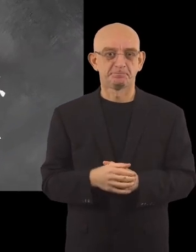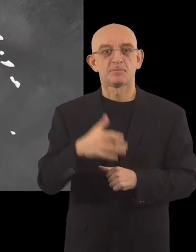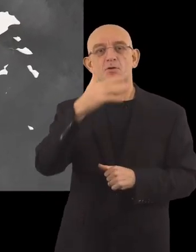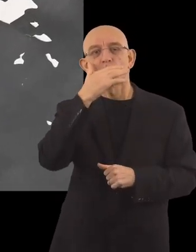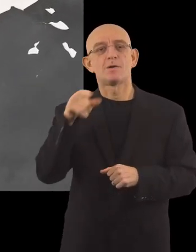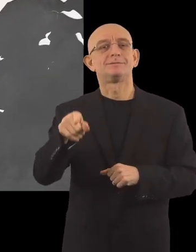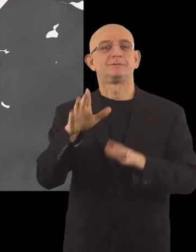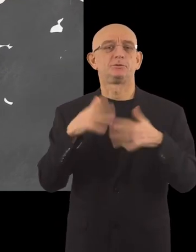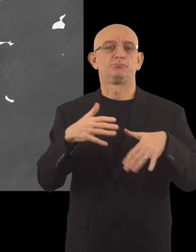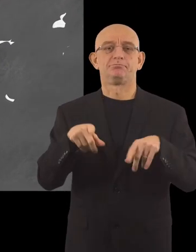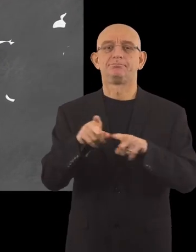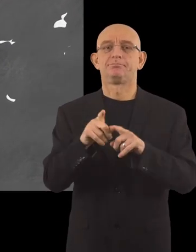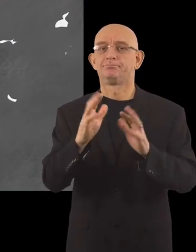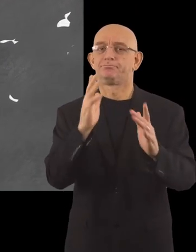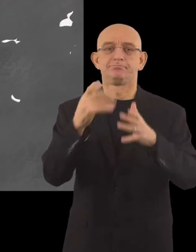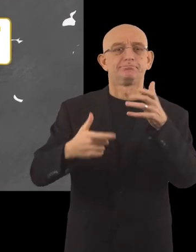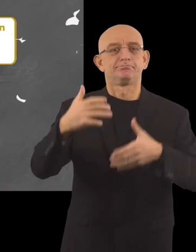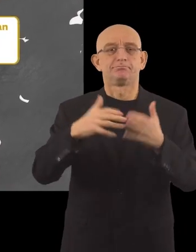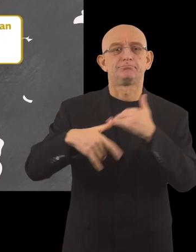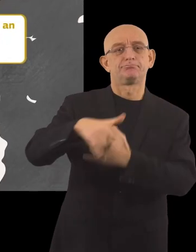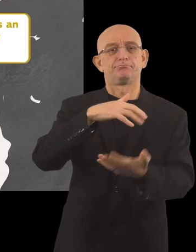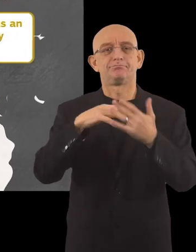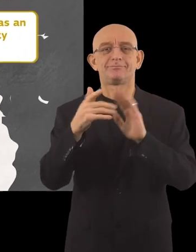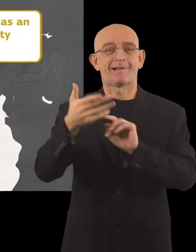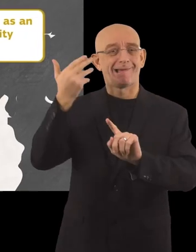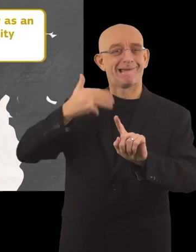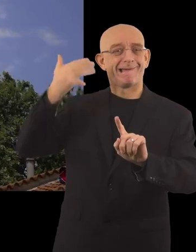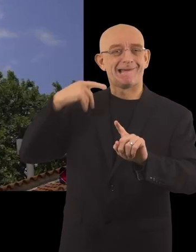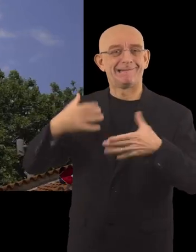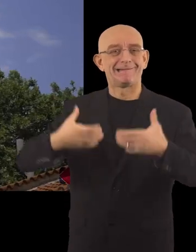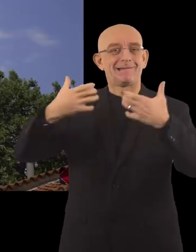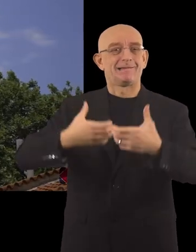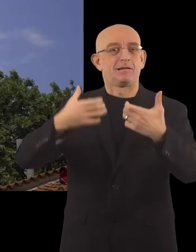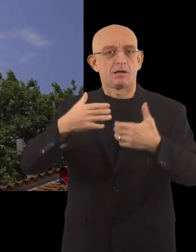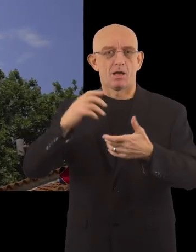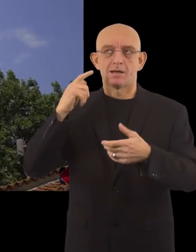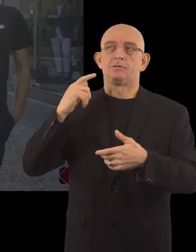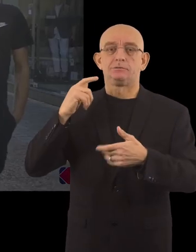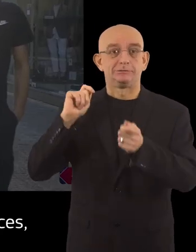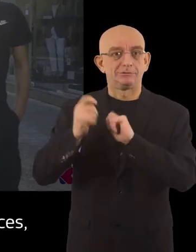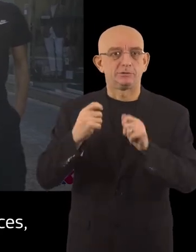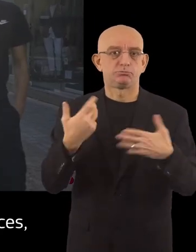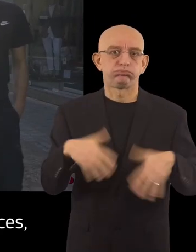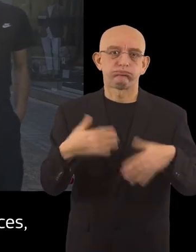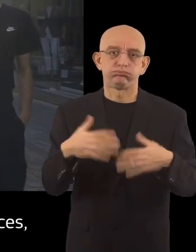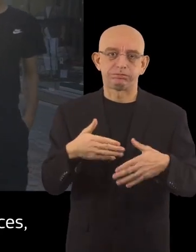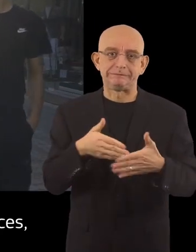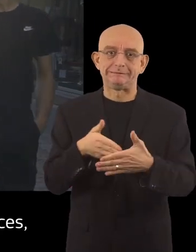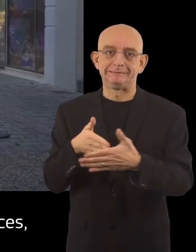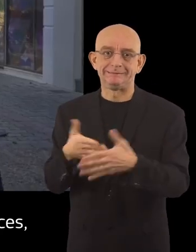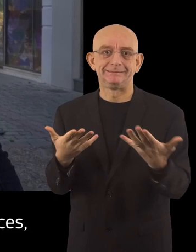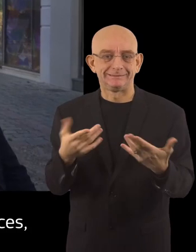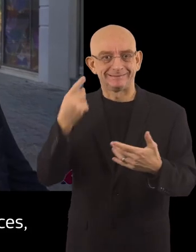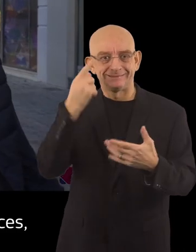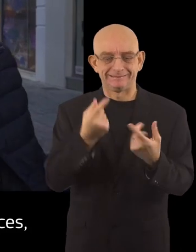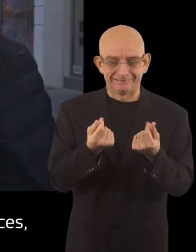Comatini's modern urban centre surrounds a medieval fortress, making accessibility a challenge. In spite of this and